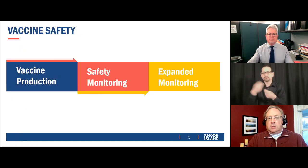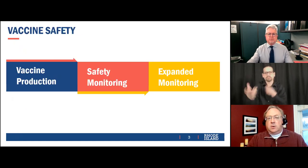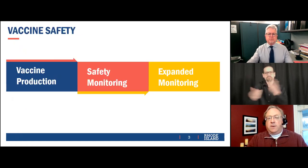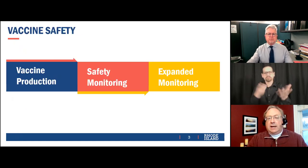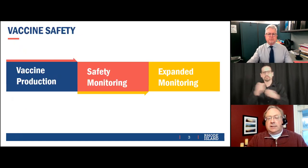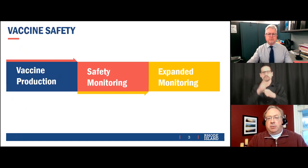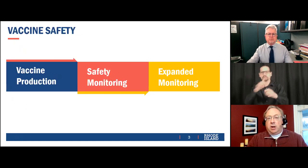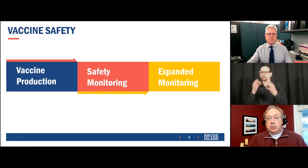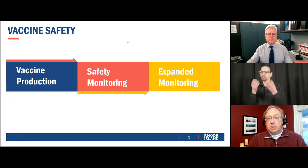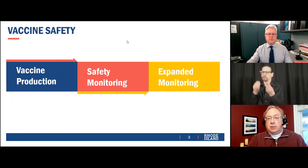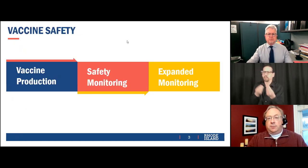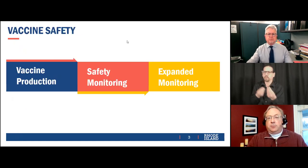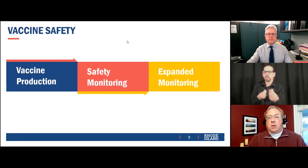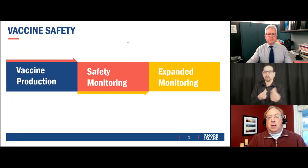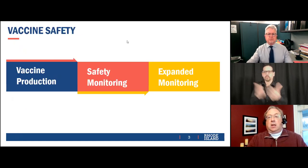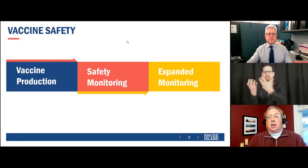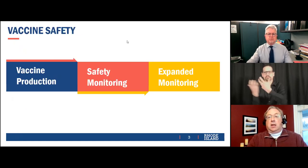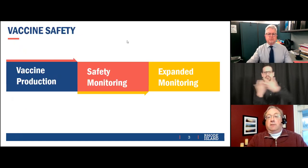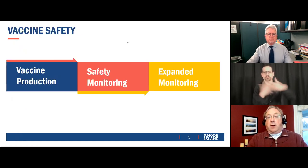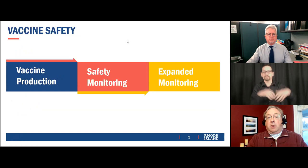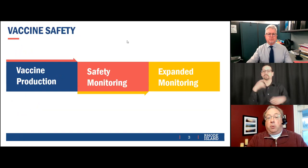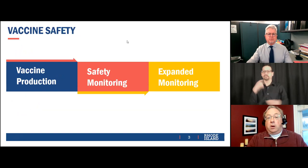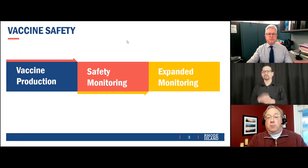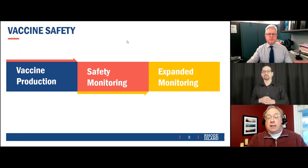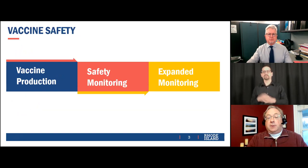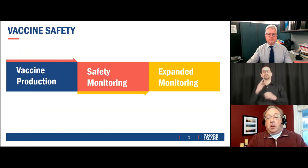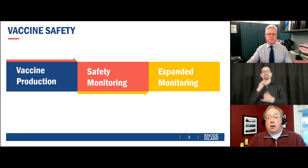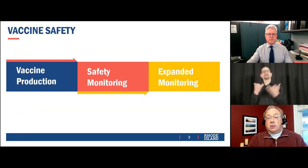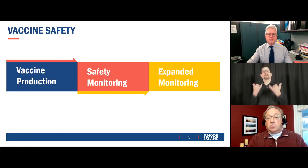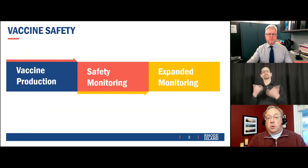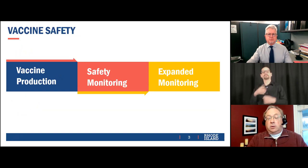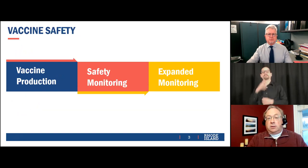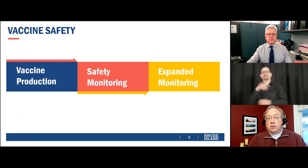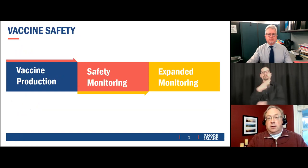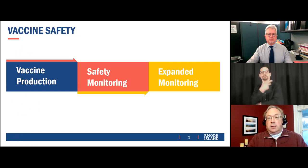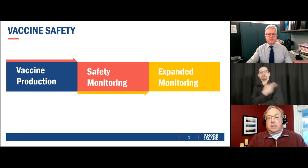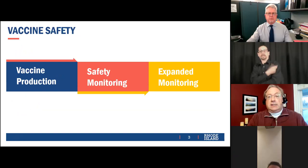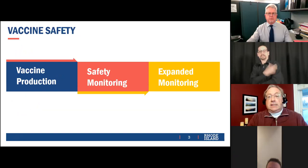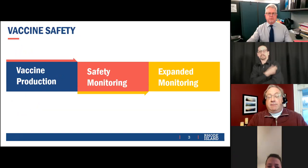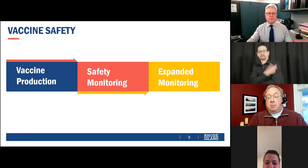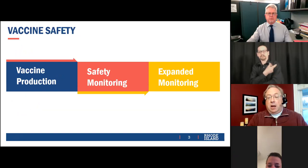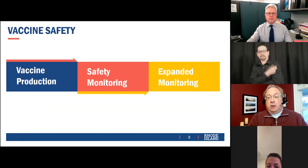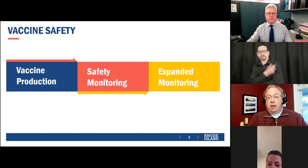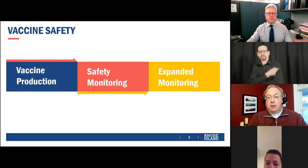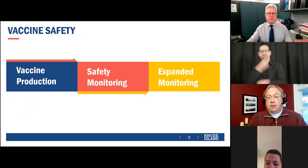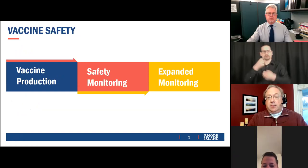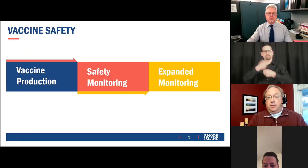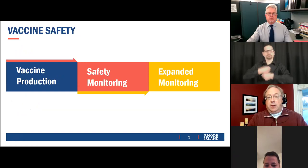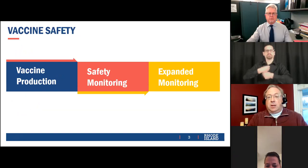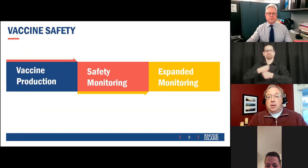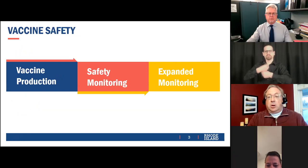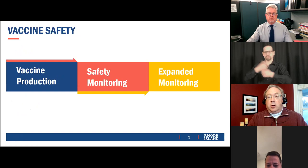And so vaccine production, very important, but that's beyond our control. Safety monitoring